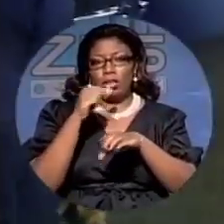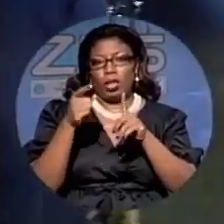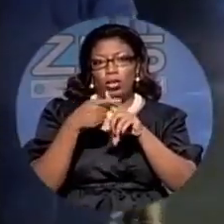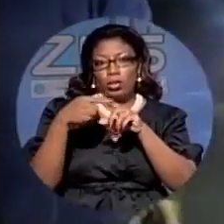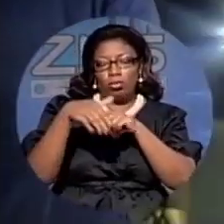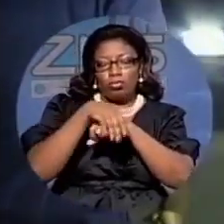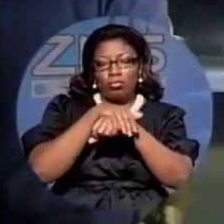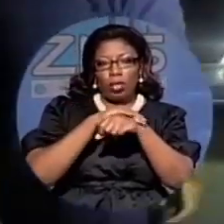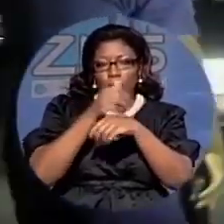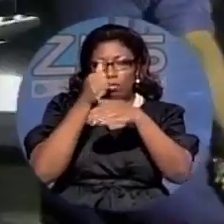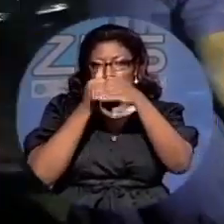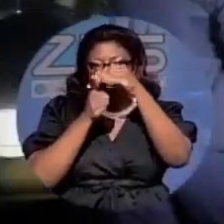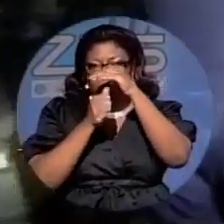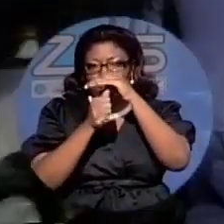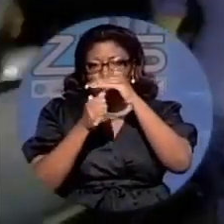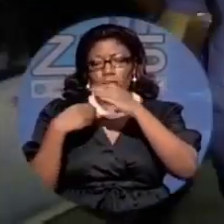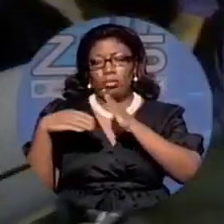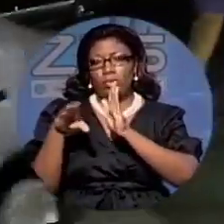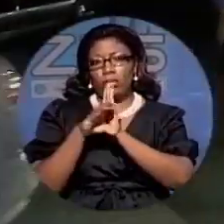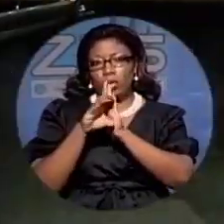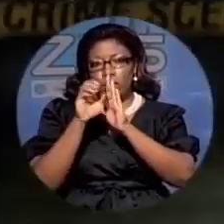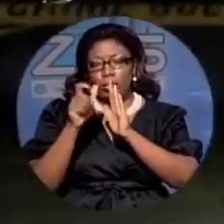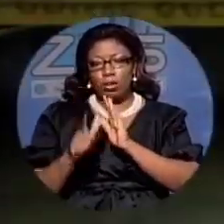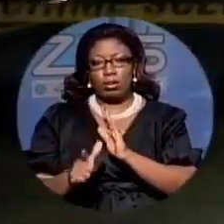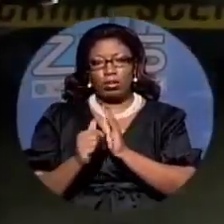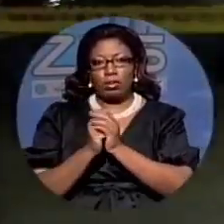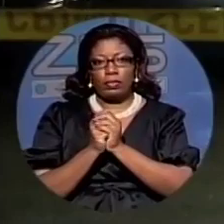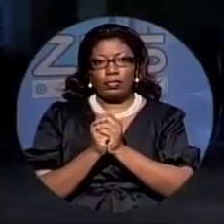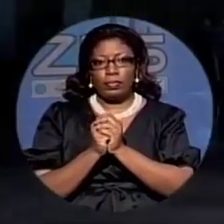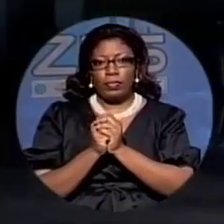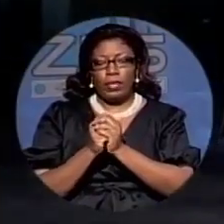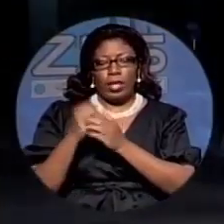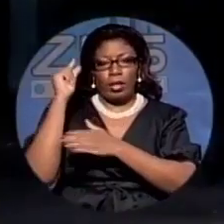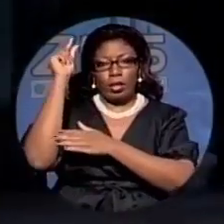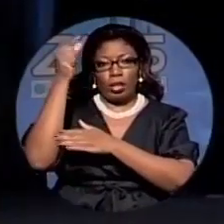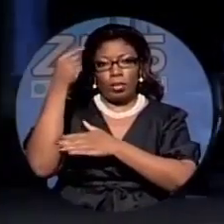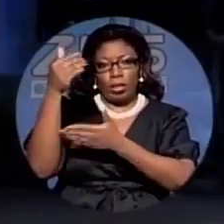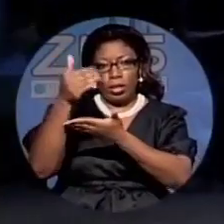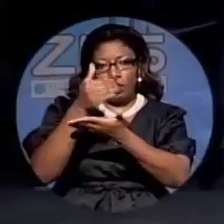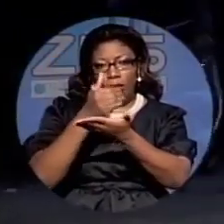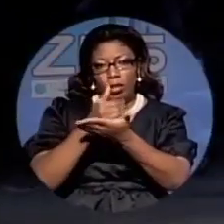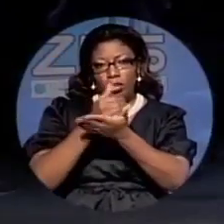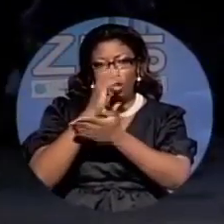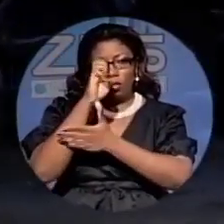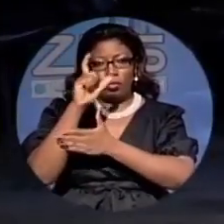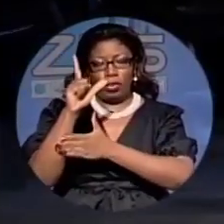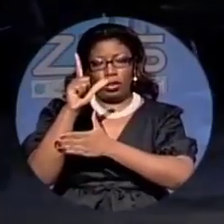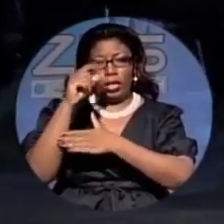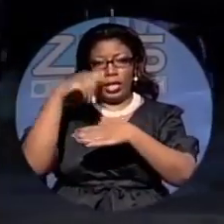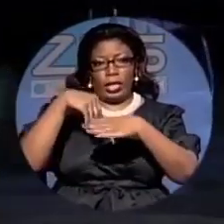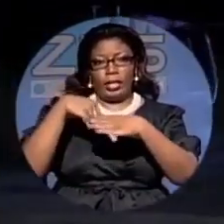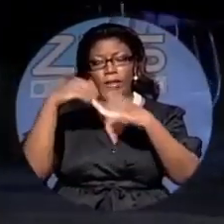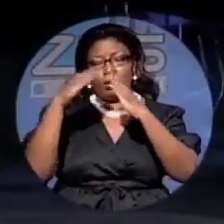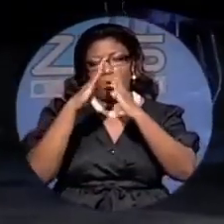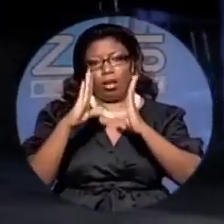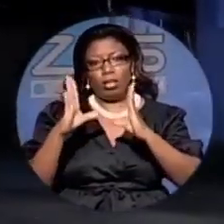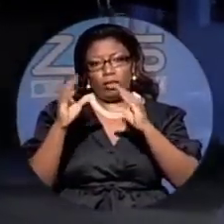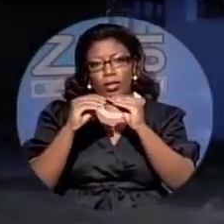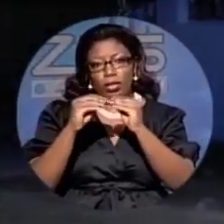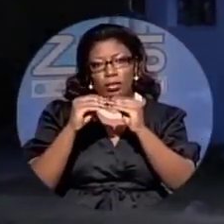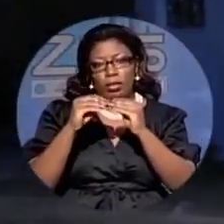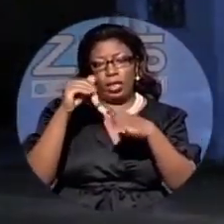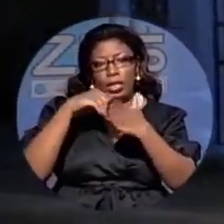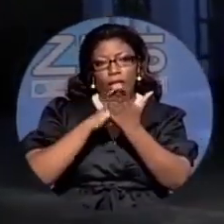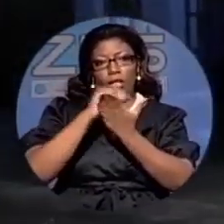criminals. The government is expected to table a package of bills dealing with crime when the House of Assembly resumes on October 5th.